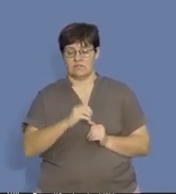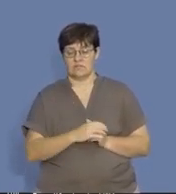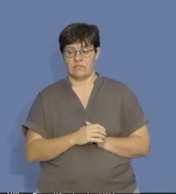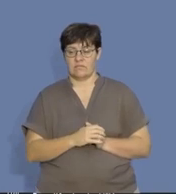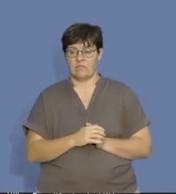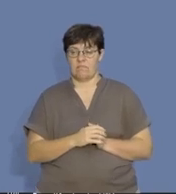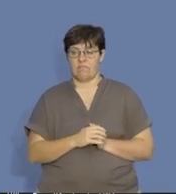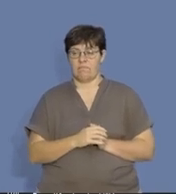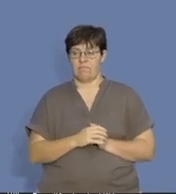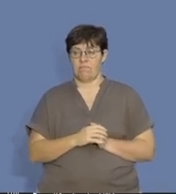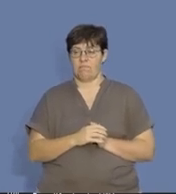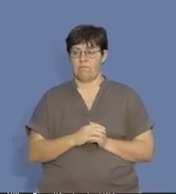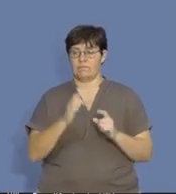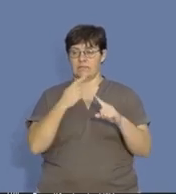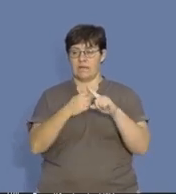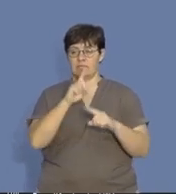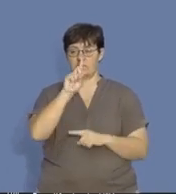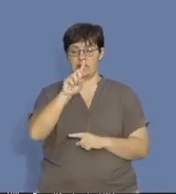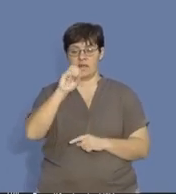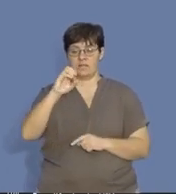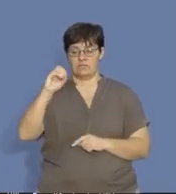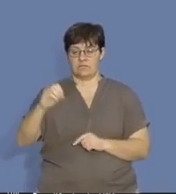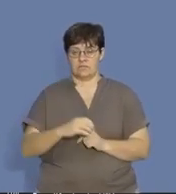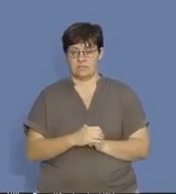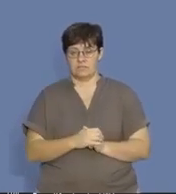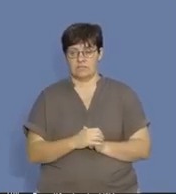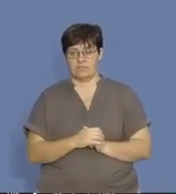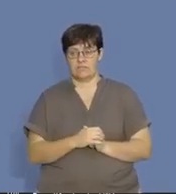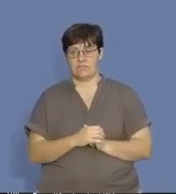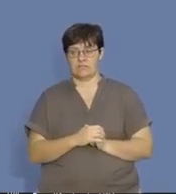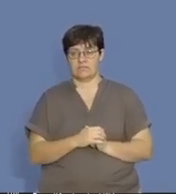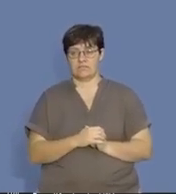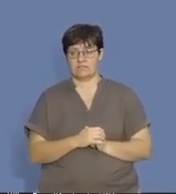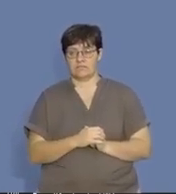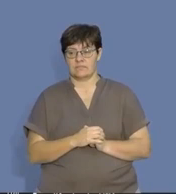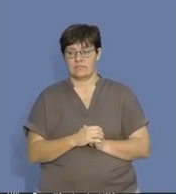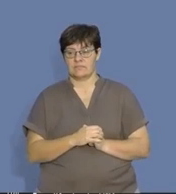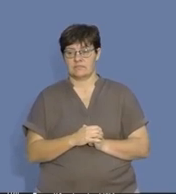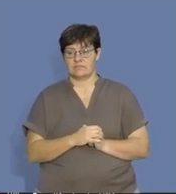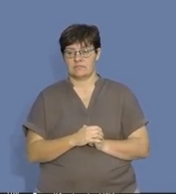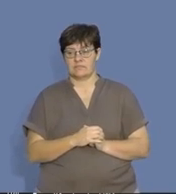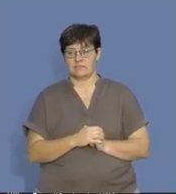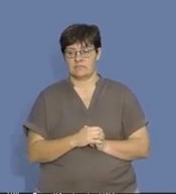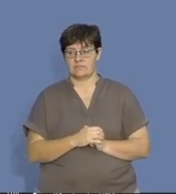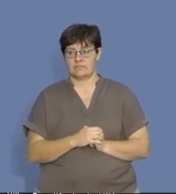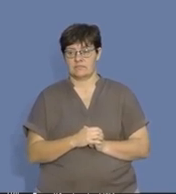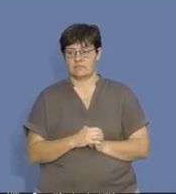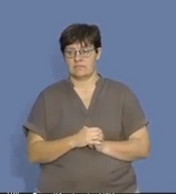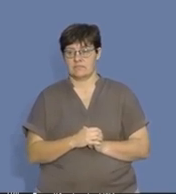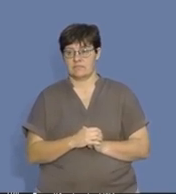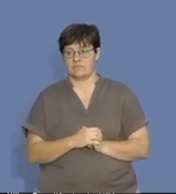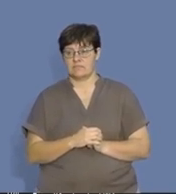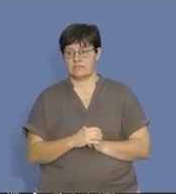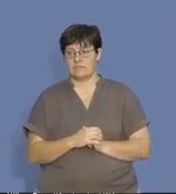,750. Okay. I'm going to multiply